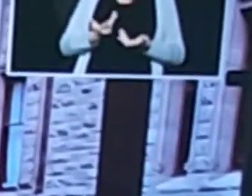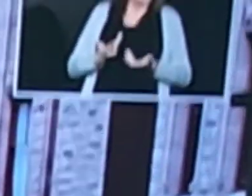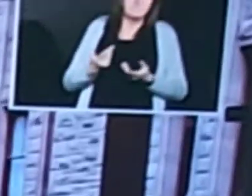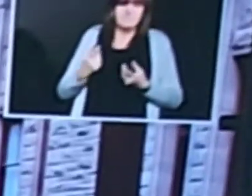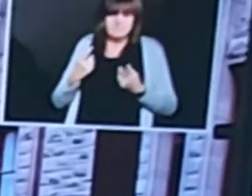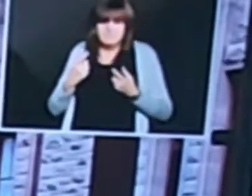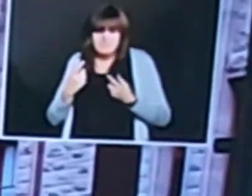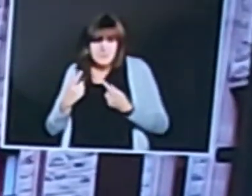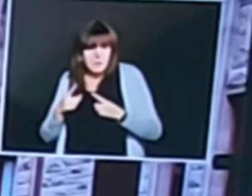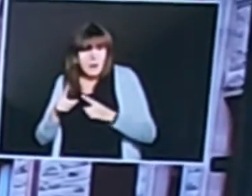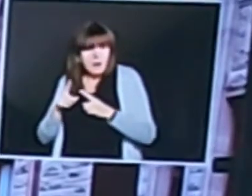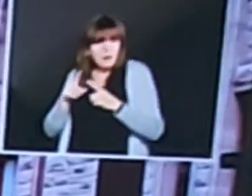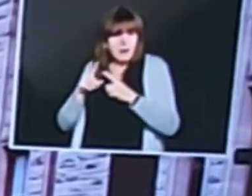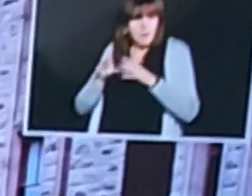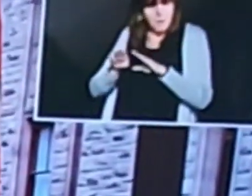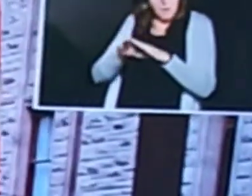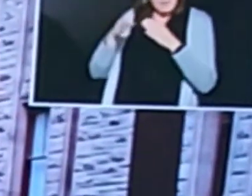next week and that's why we're deferring in class